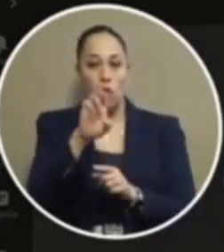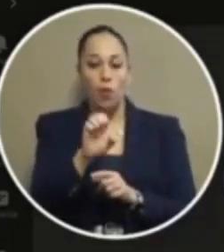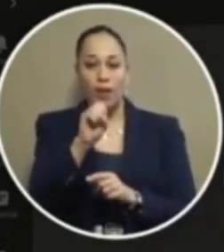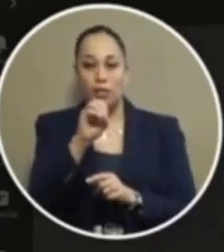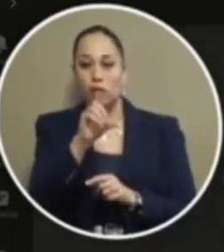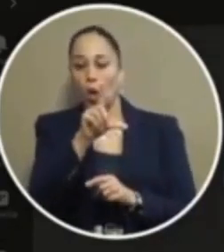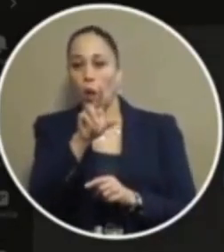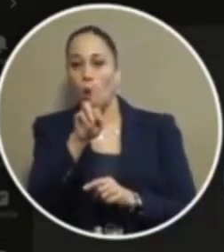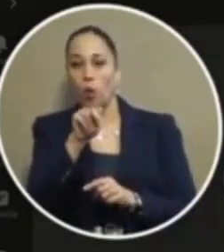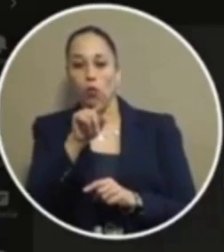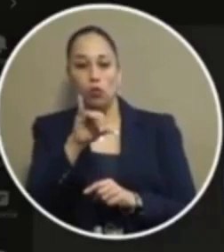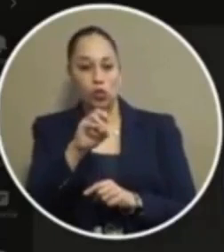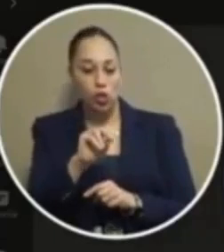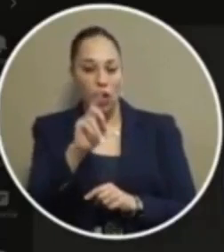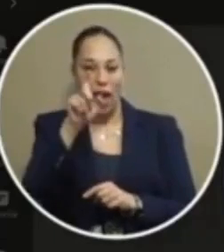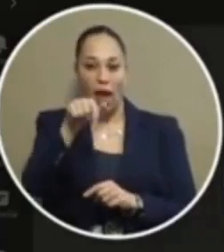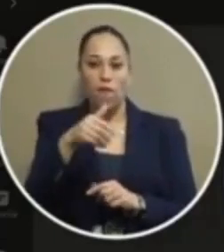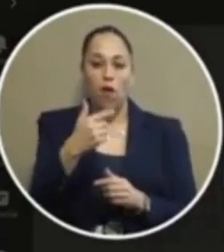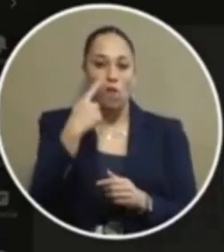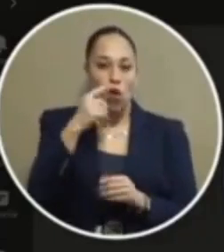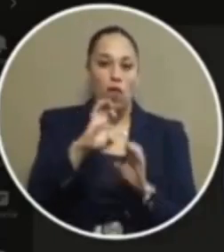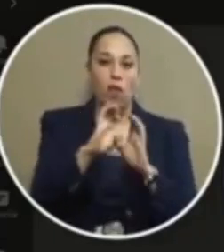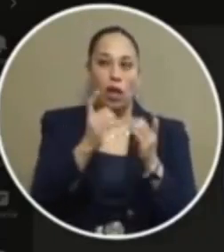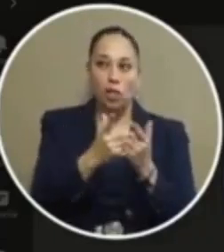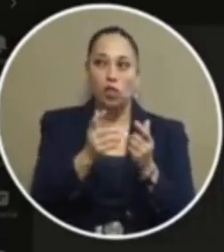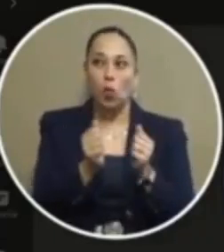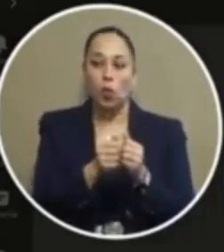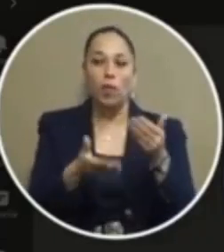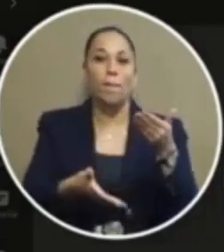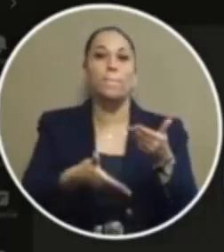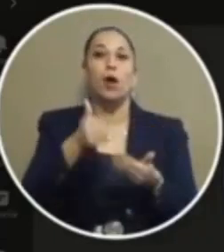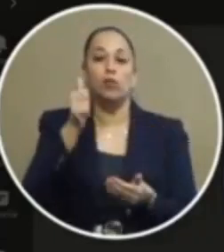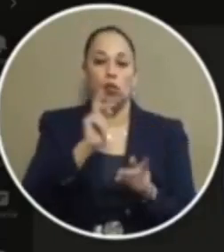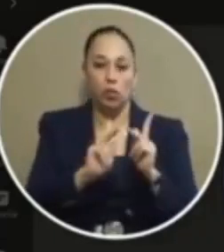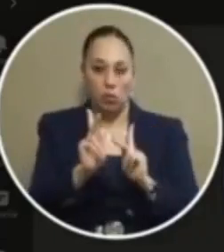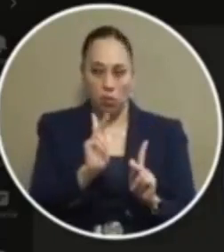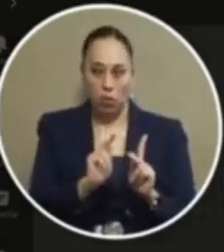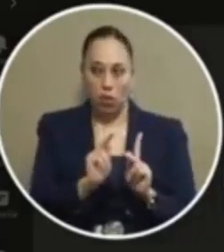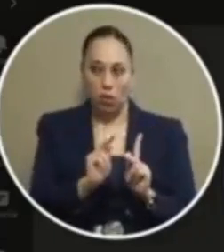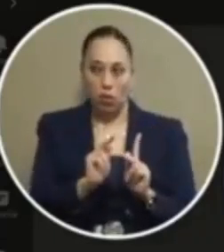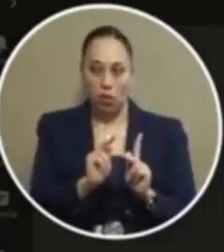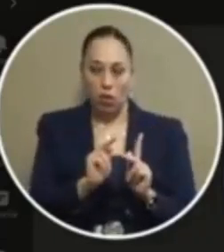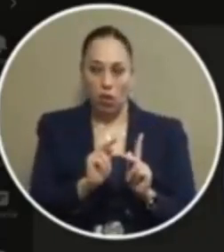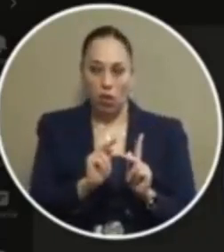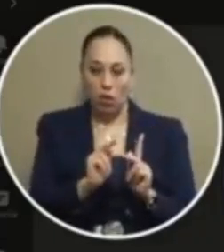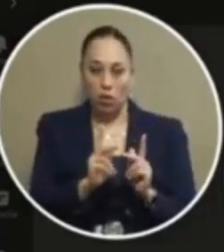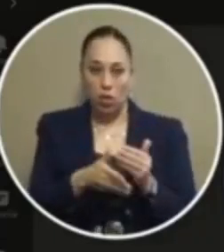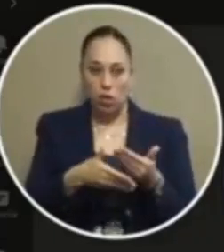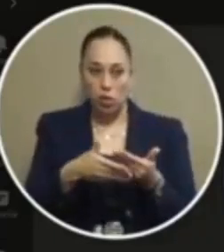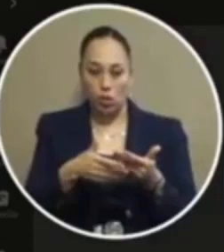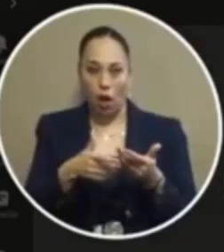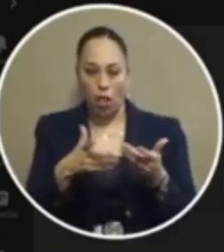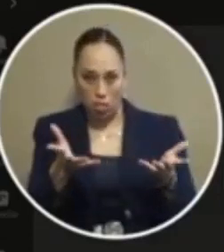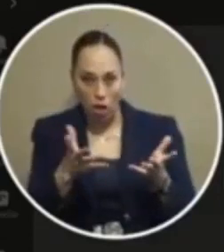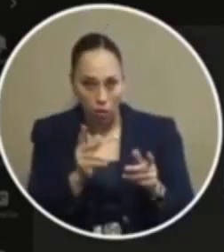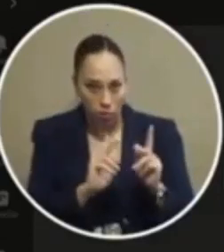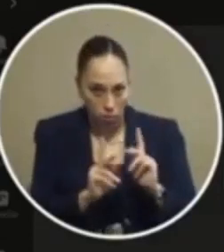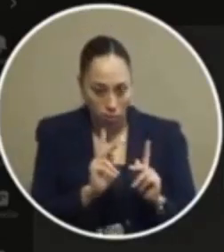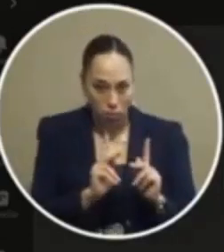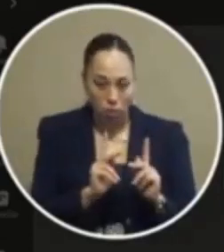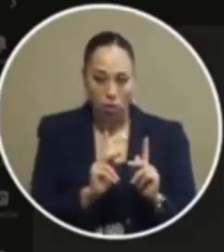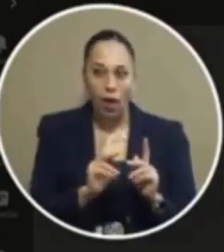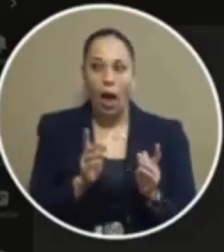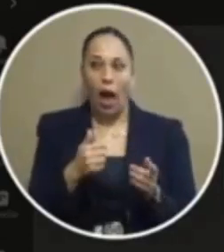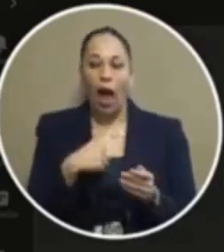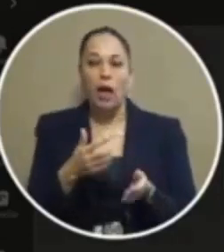passed by the council with a majority the super majority actually i believe um and so i had